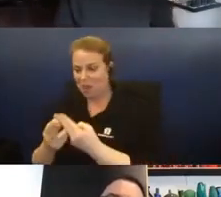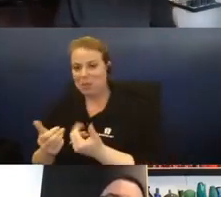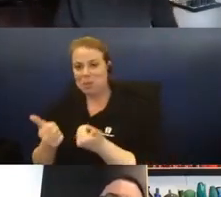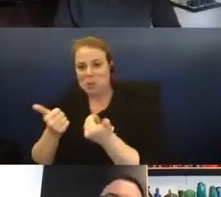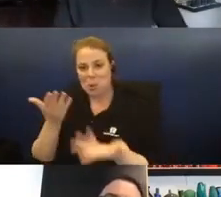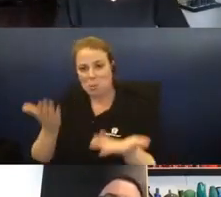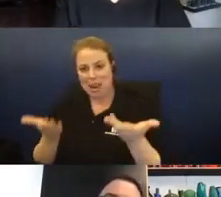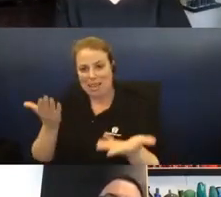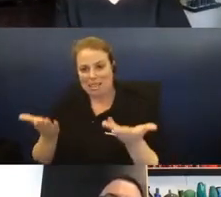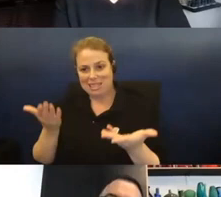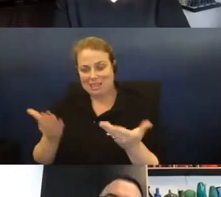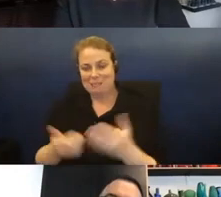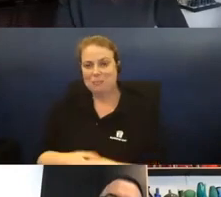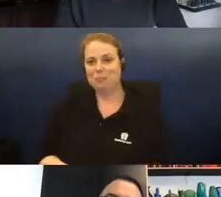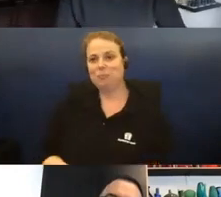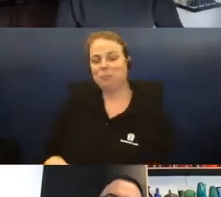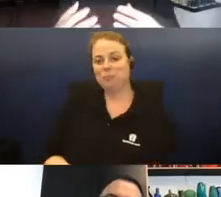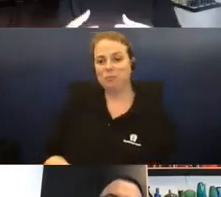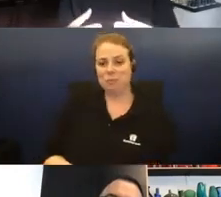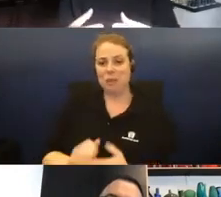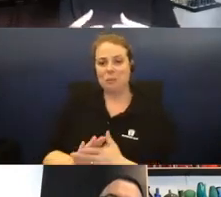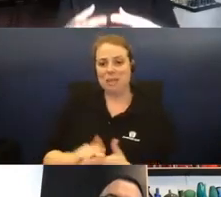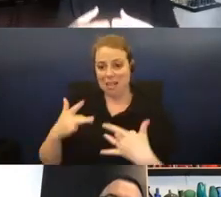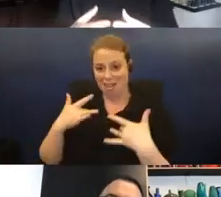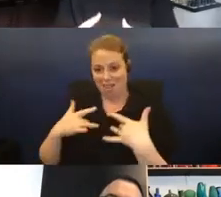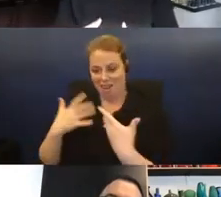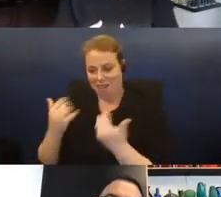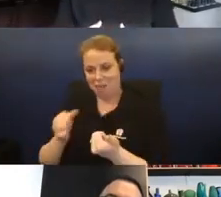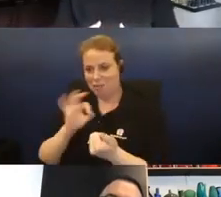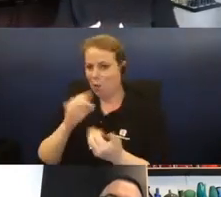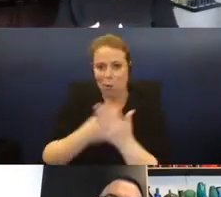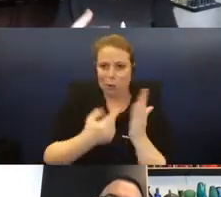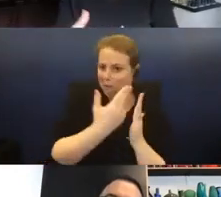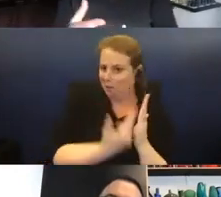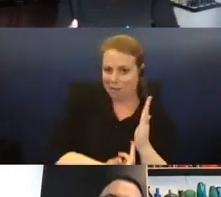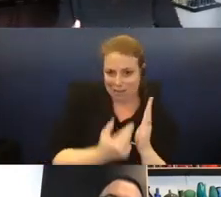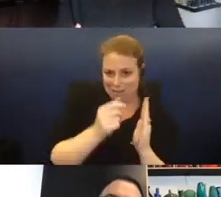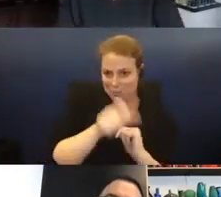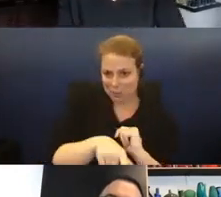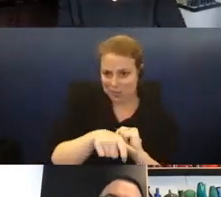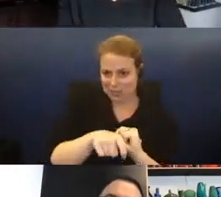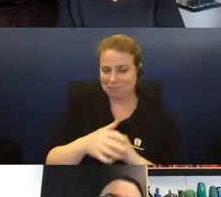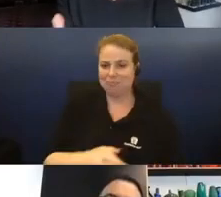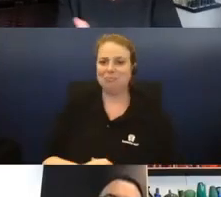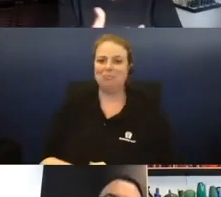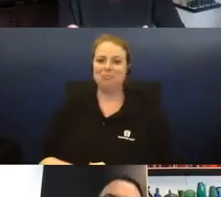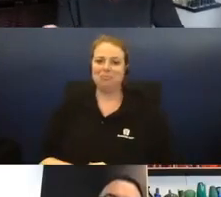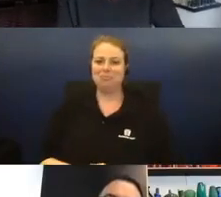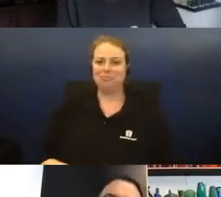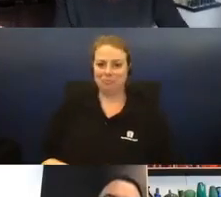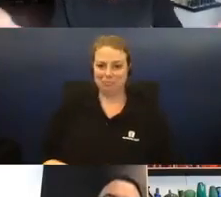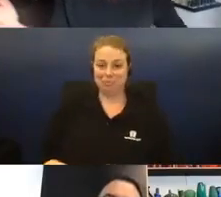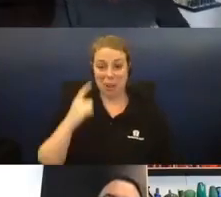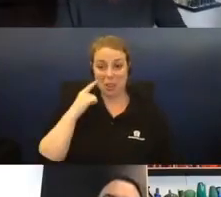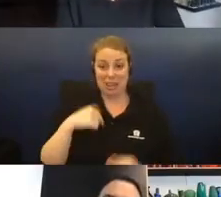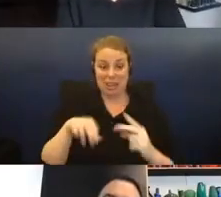live a life and not just be an artist, which I feel I would be kind of pursuing otherwise and be really overwhelmed and